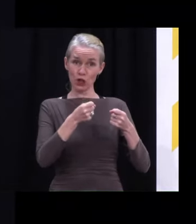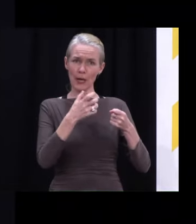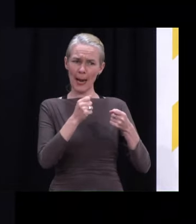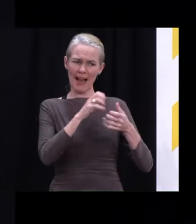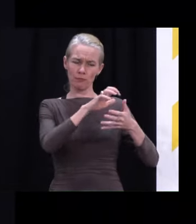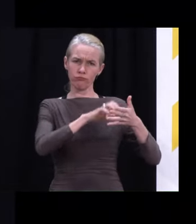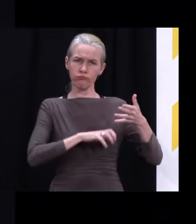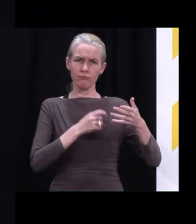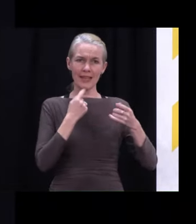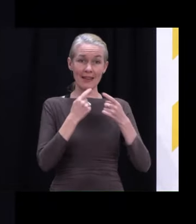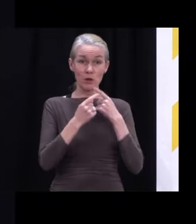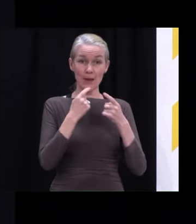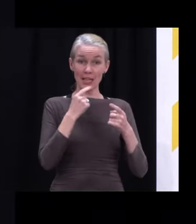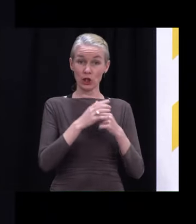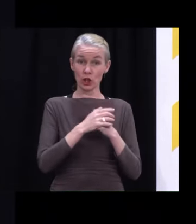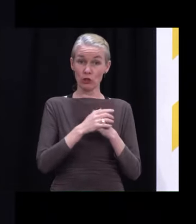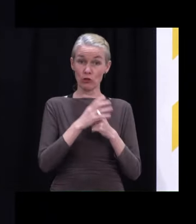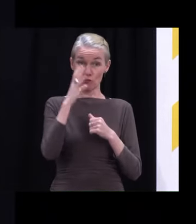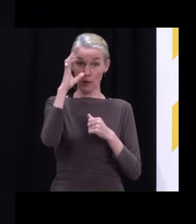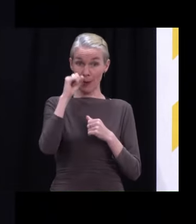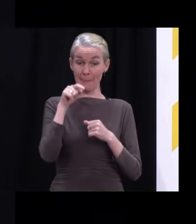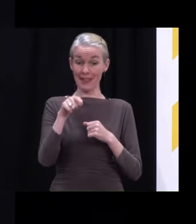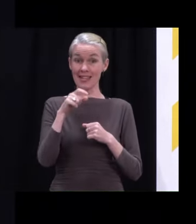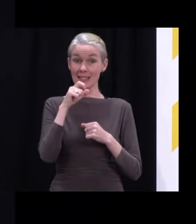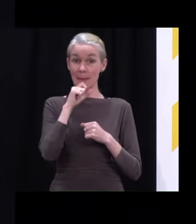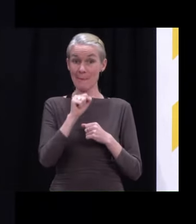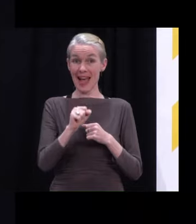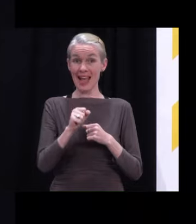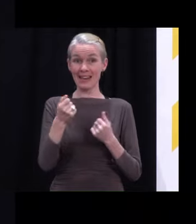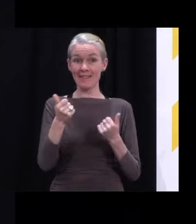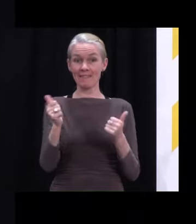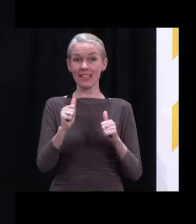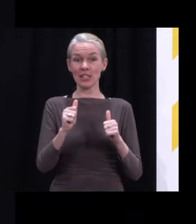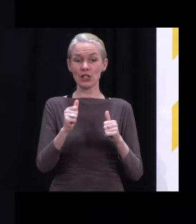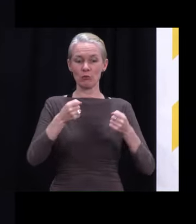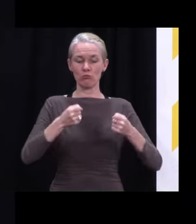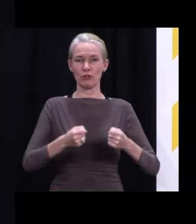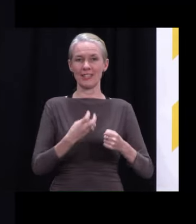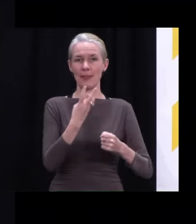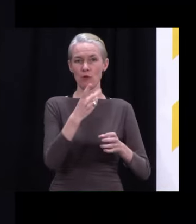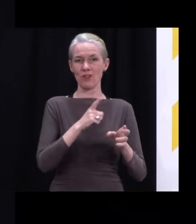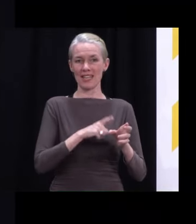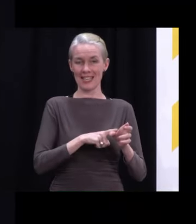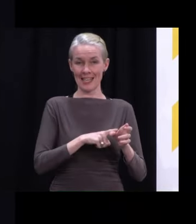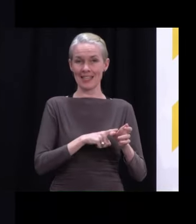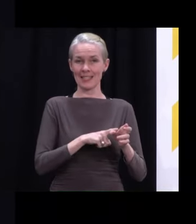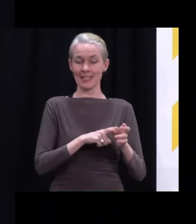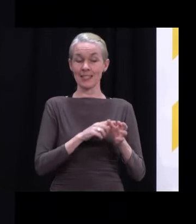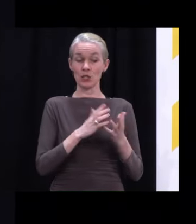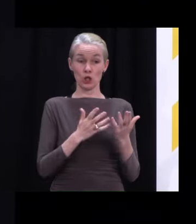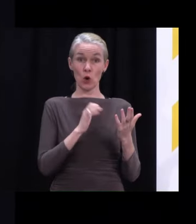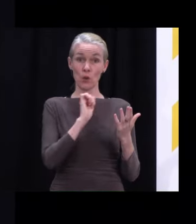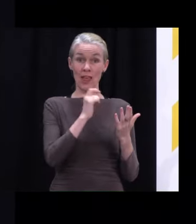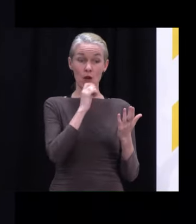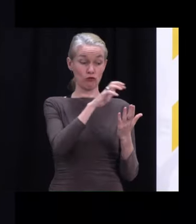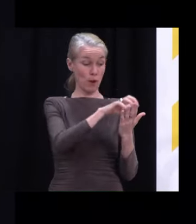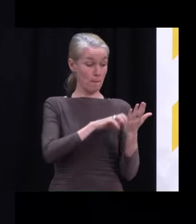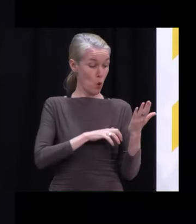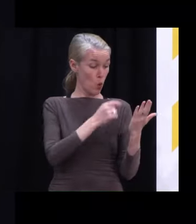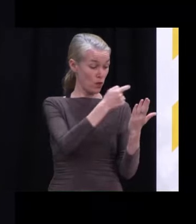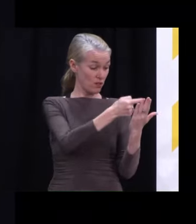over the course of a three-year period. And you can see one of the things repeatedly in there is that, yes, mental health